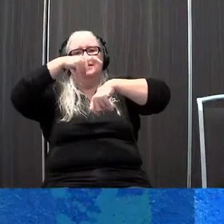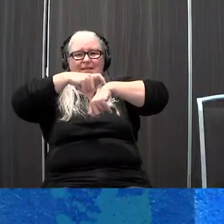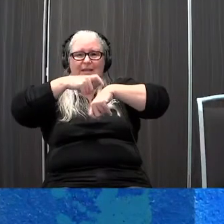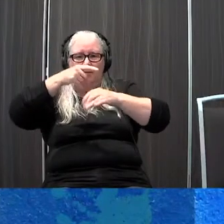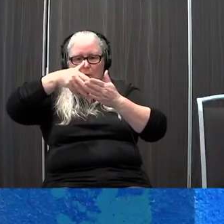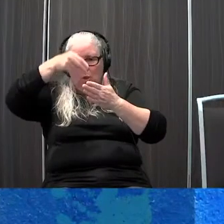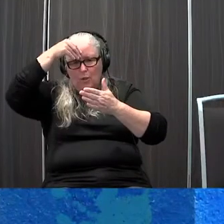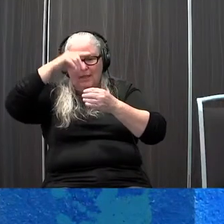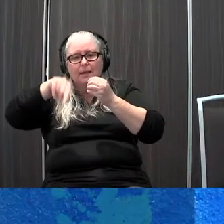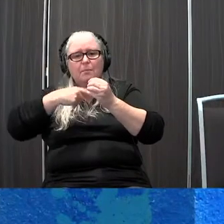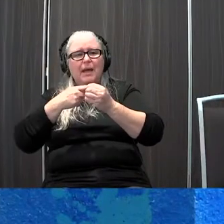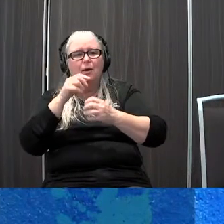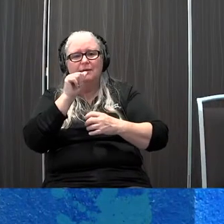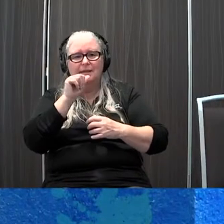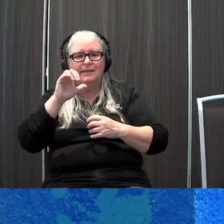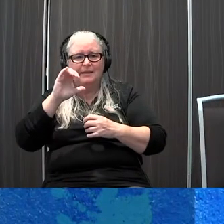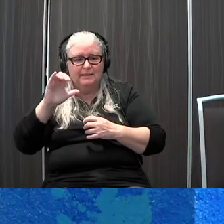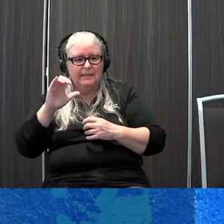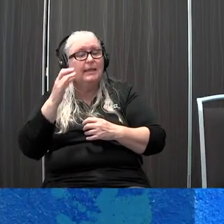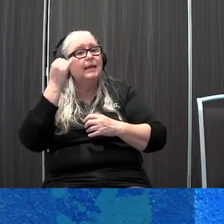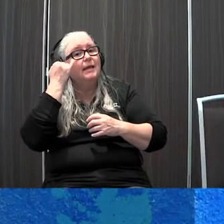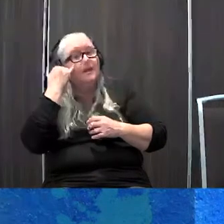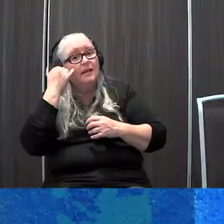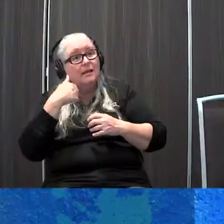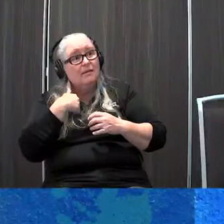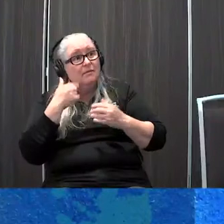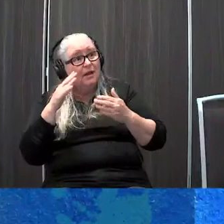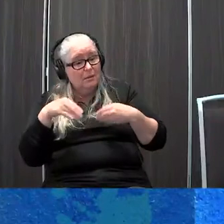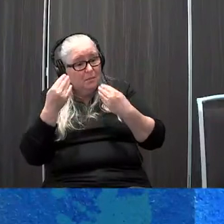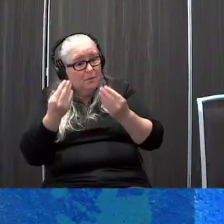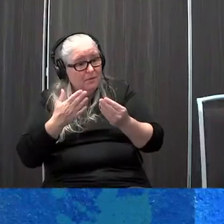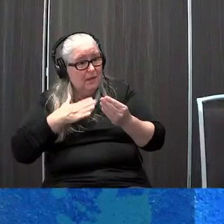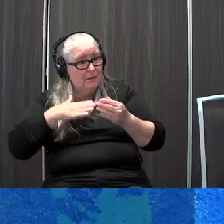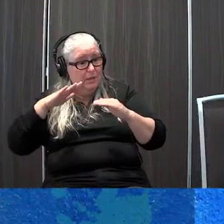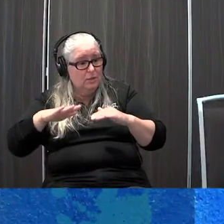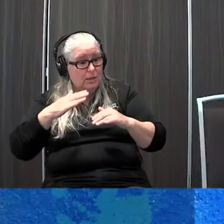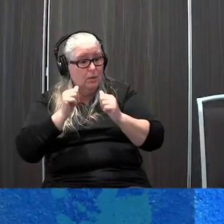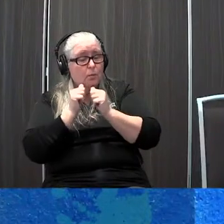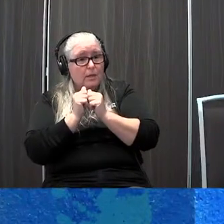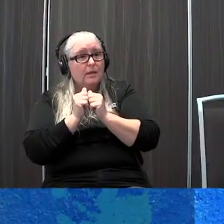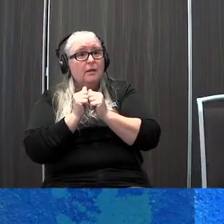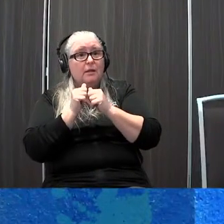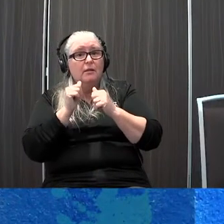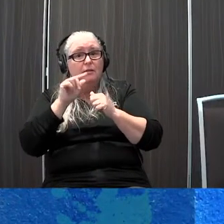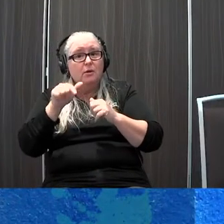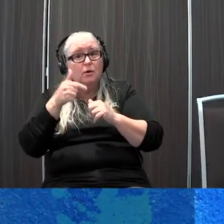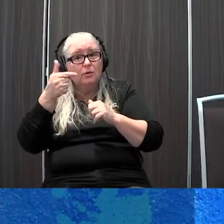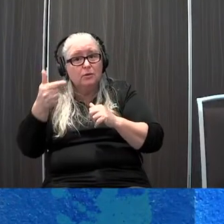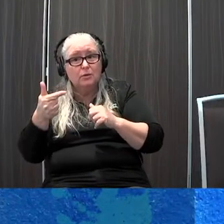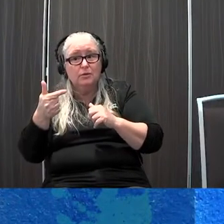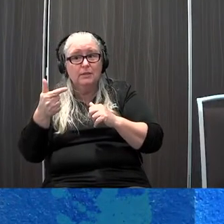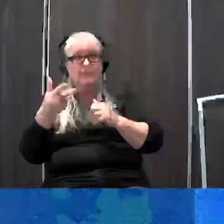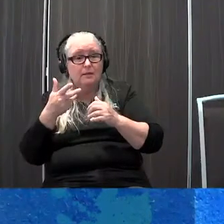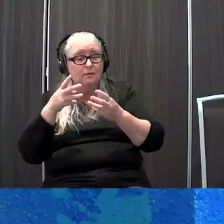AAC you know if I provide my child with an alternative way to communicate will that enable them or will that